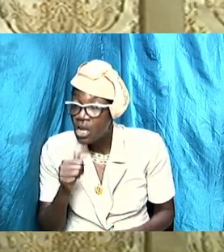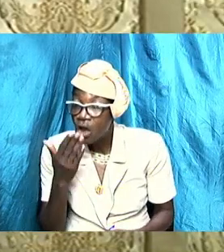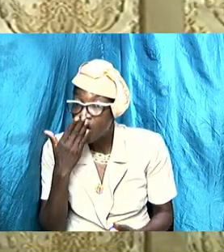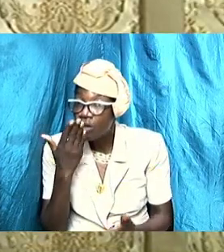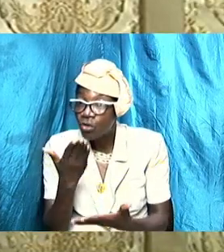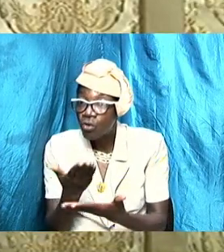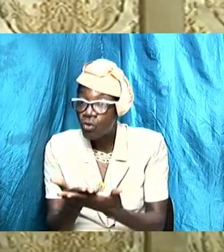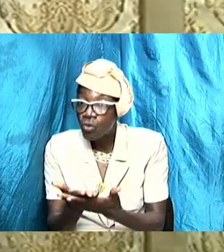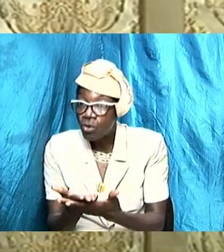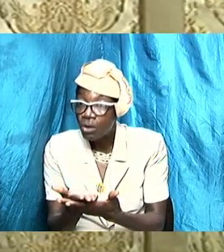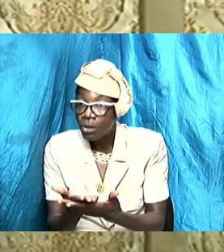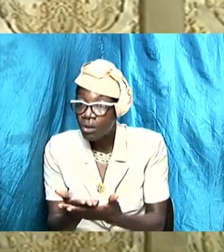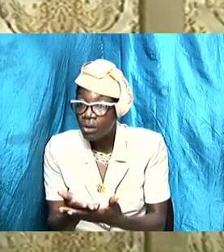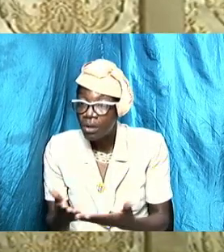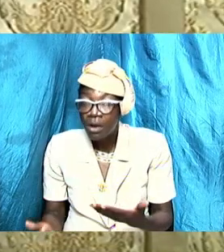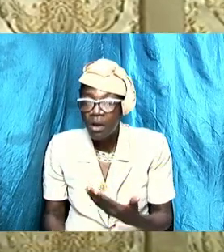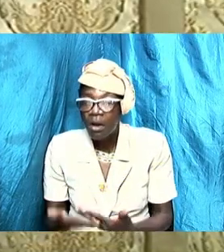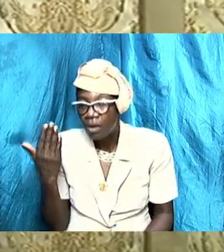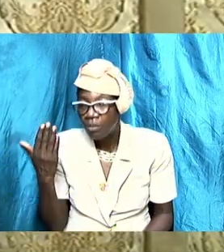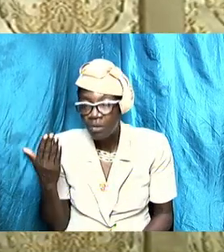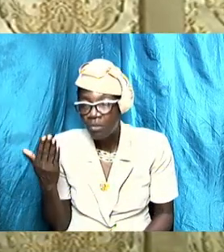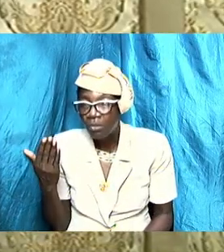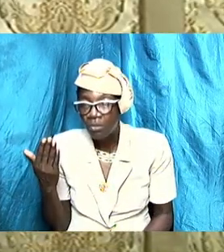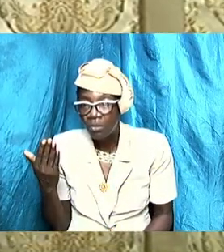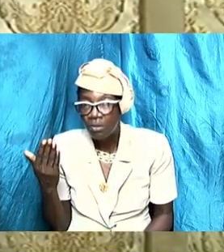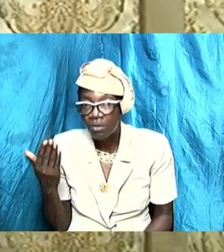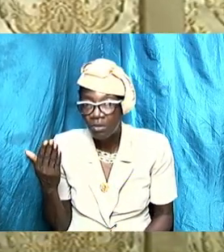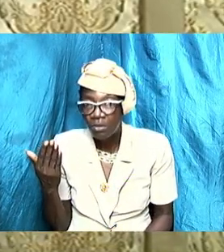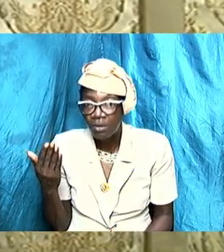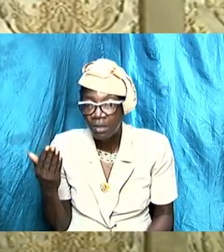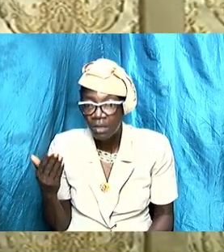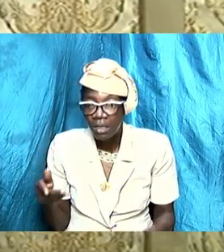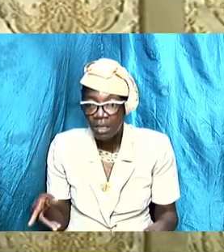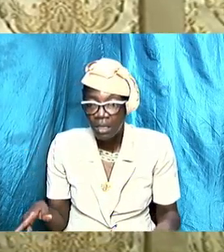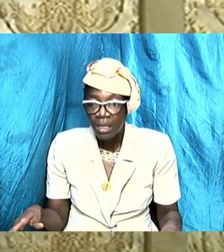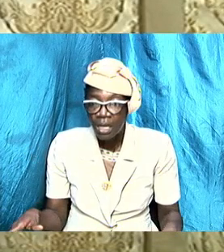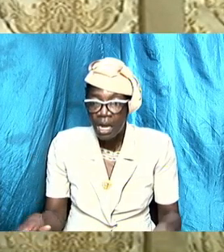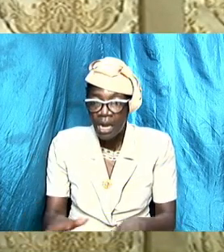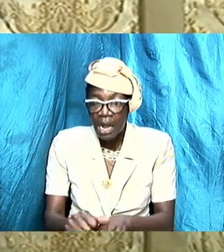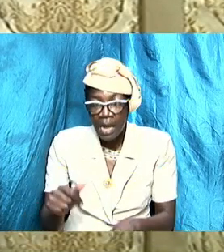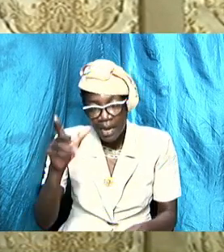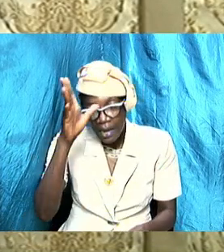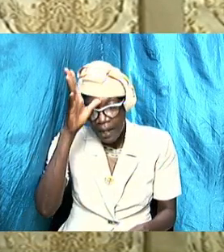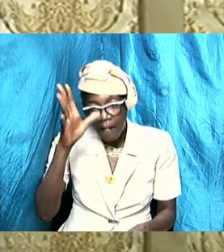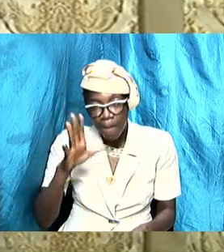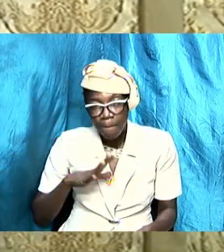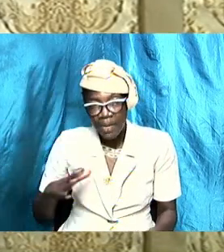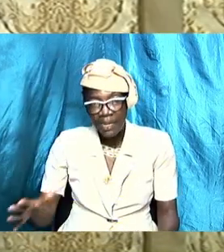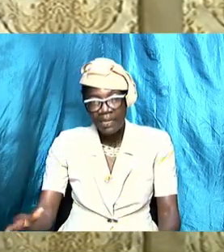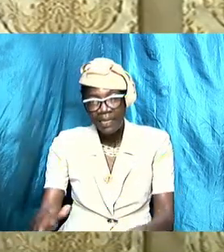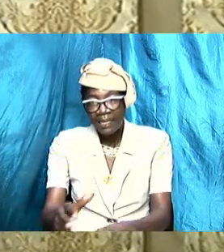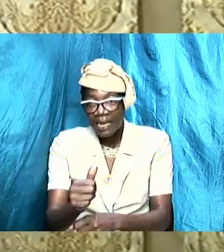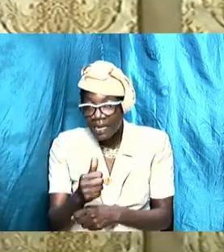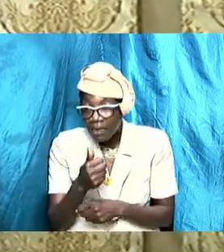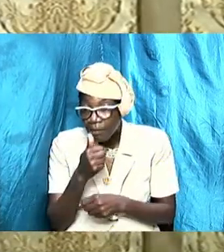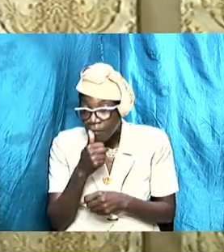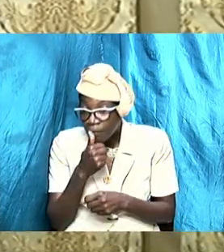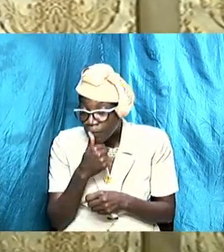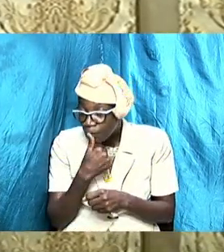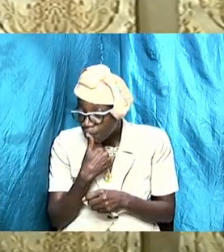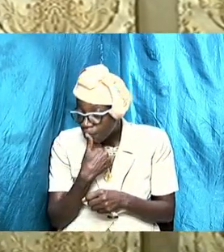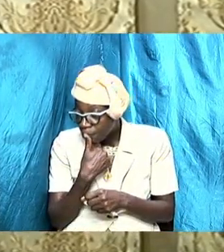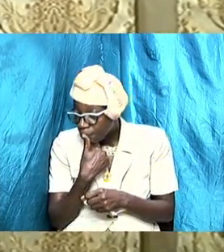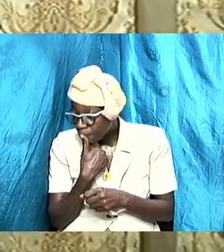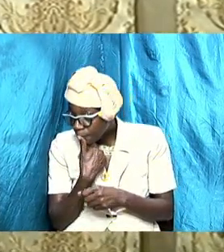it is almost like treason it is like a man taking the private secret affairs of his